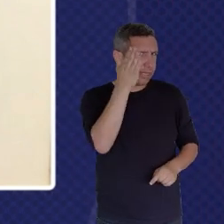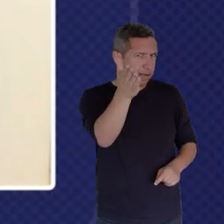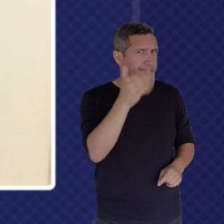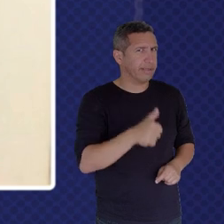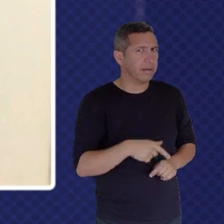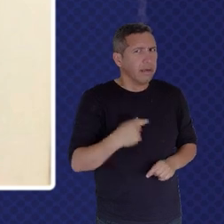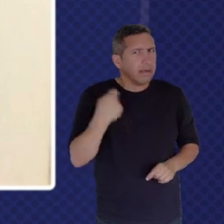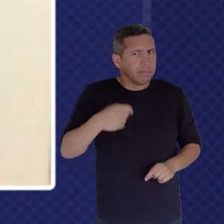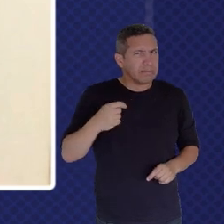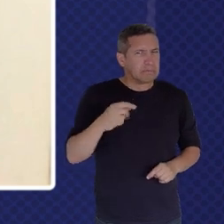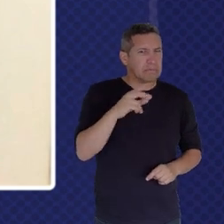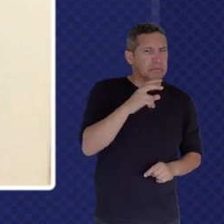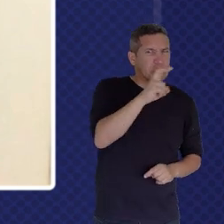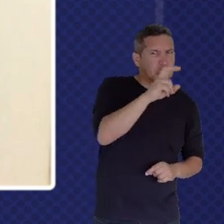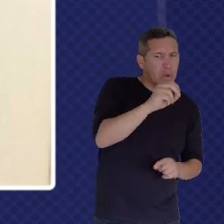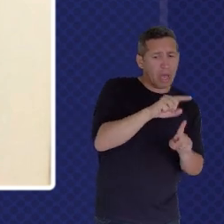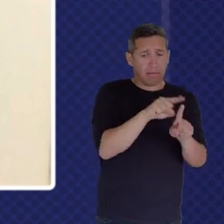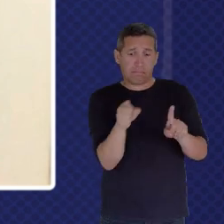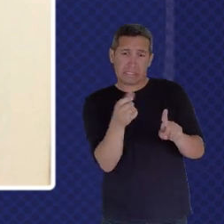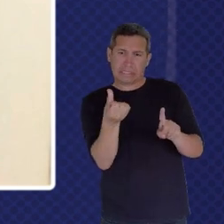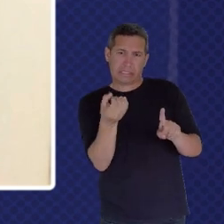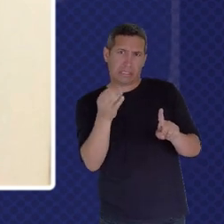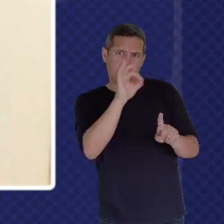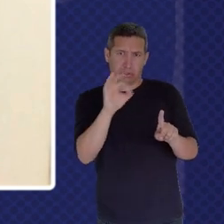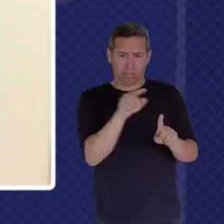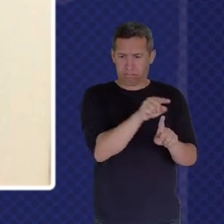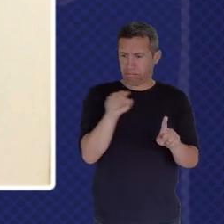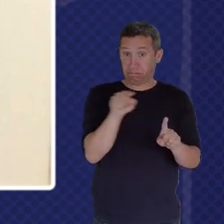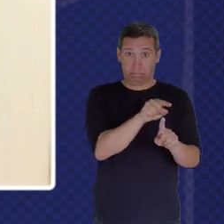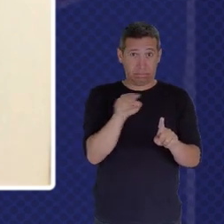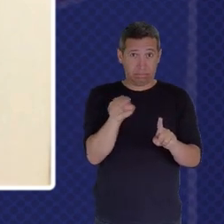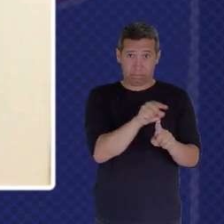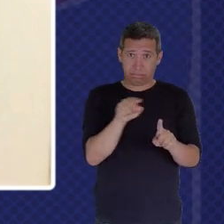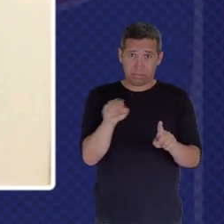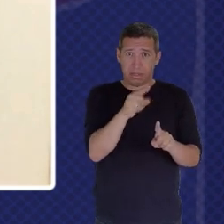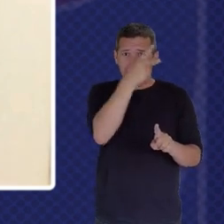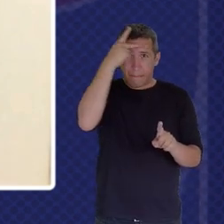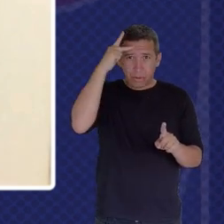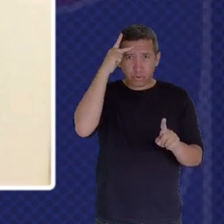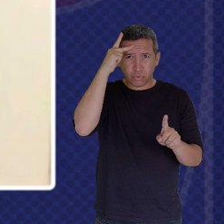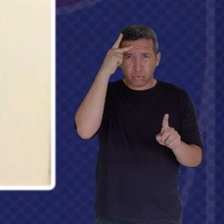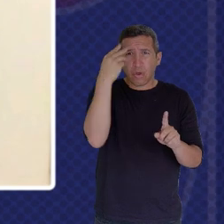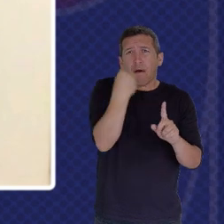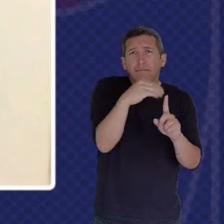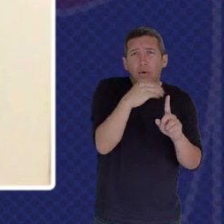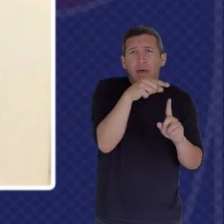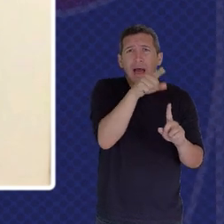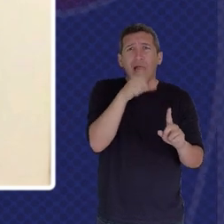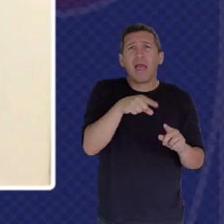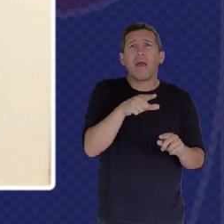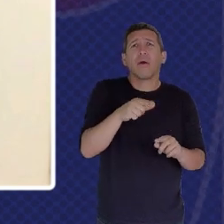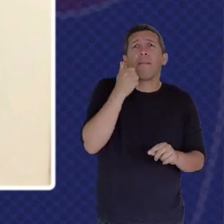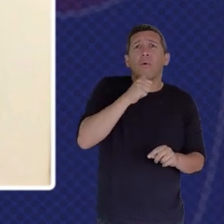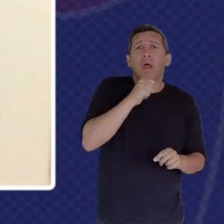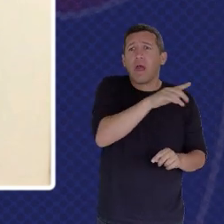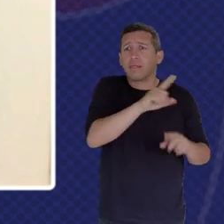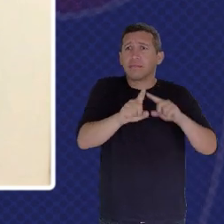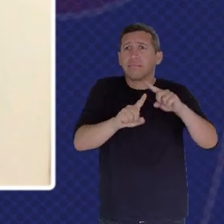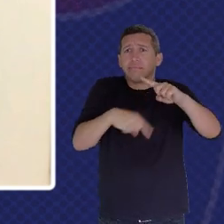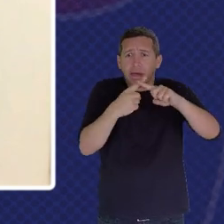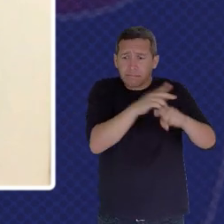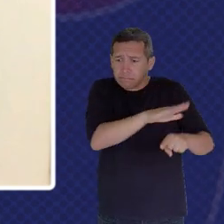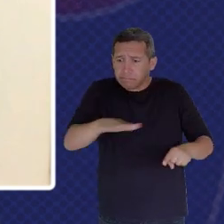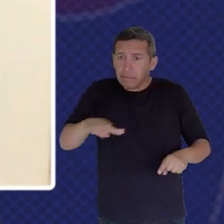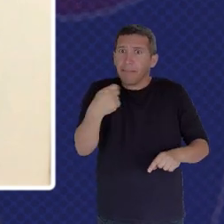And 60% Of The Vulnerable Population Being Women And Children And So You Need To Connect With Them